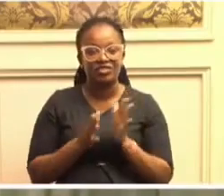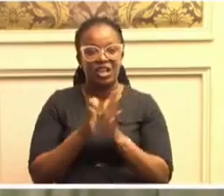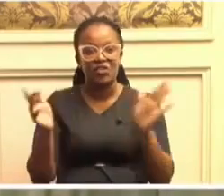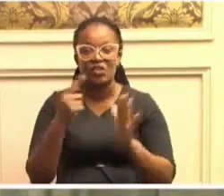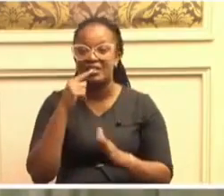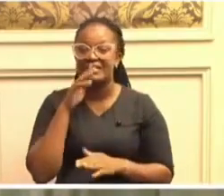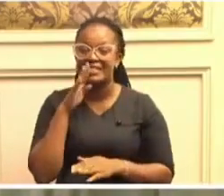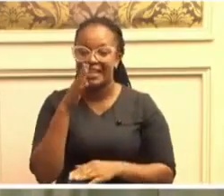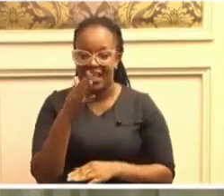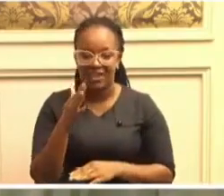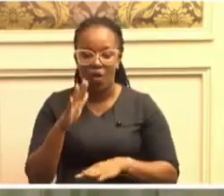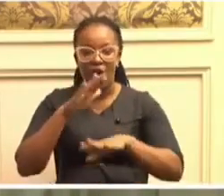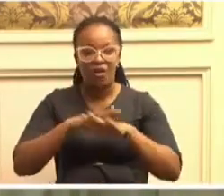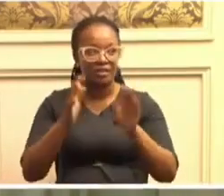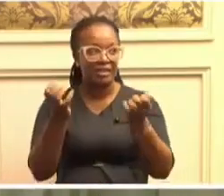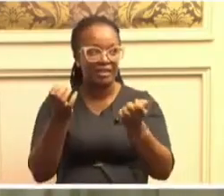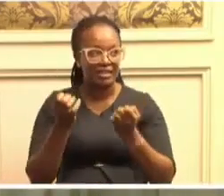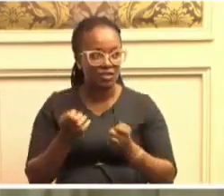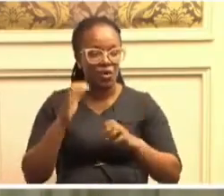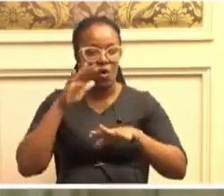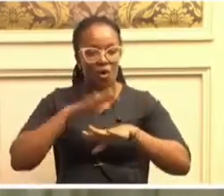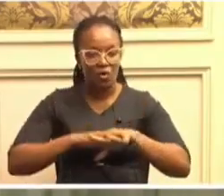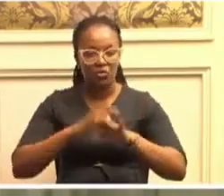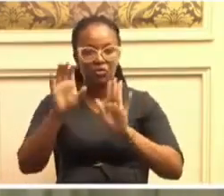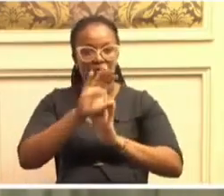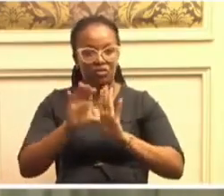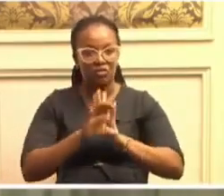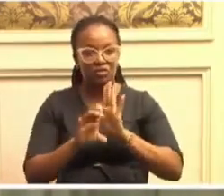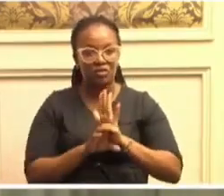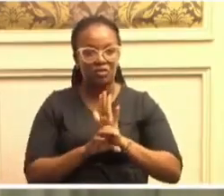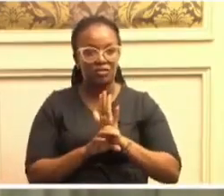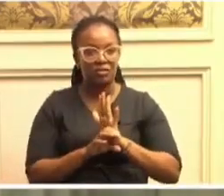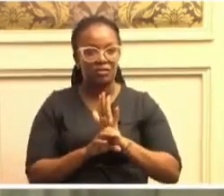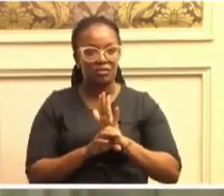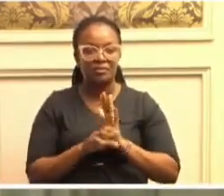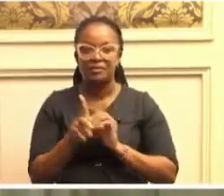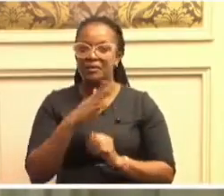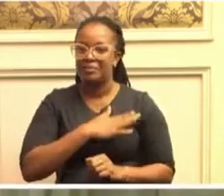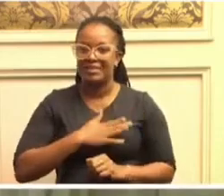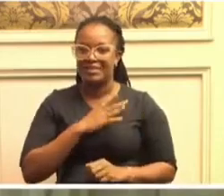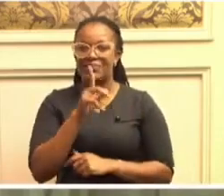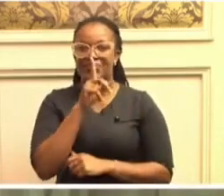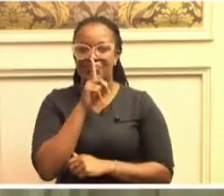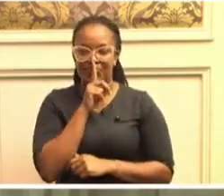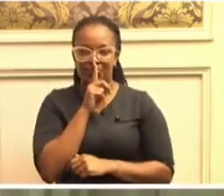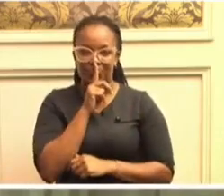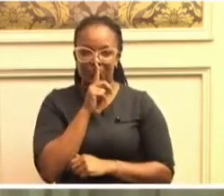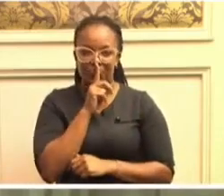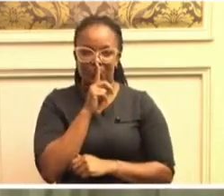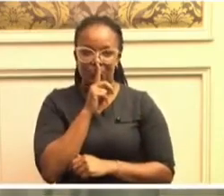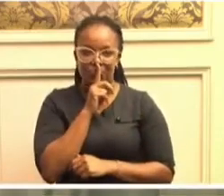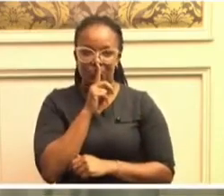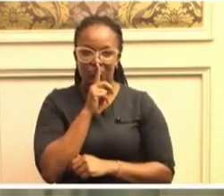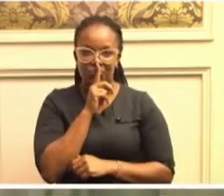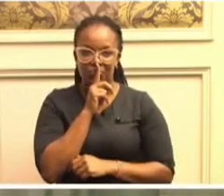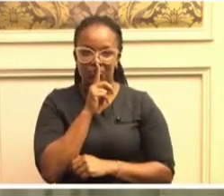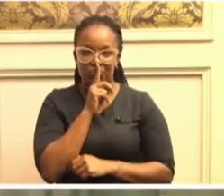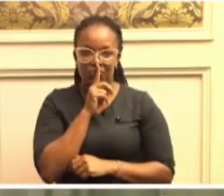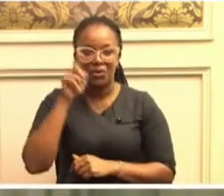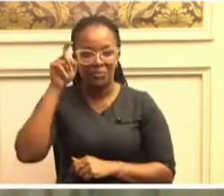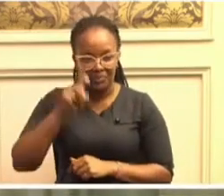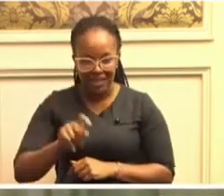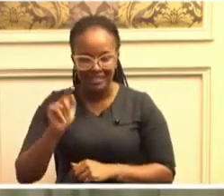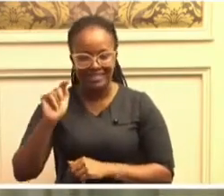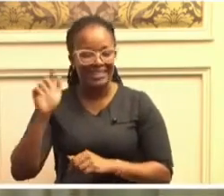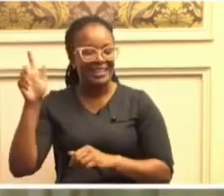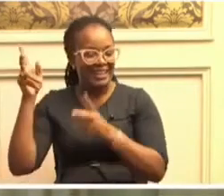the need for this constitution. Please maintain some silence. It is very rare that you listen to the president of